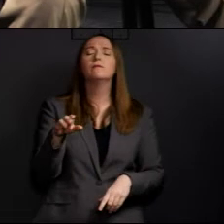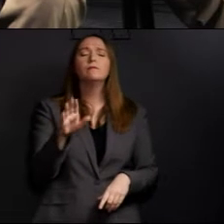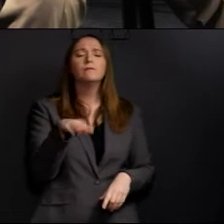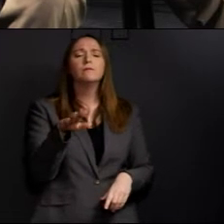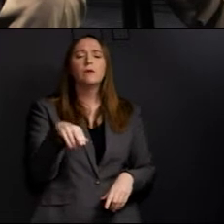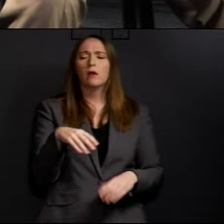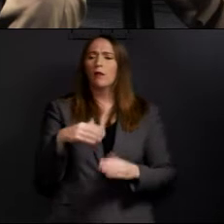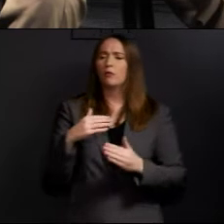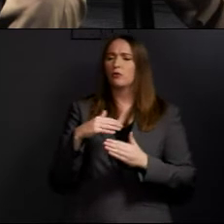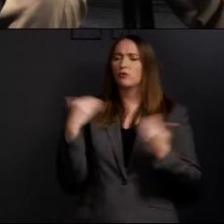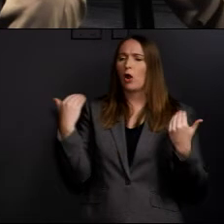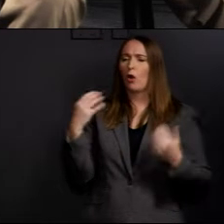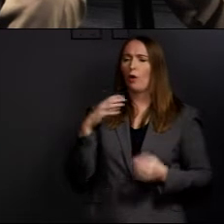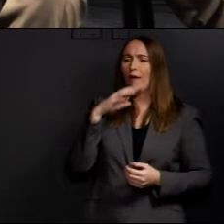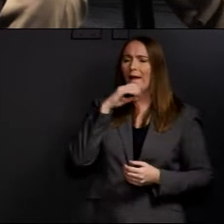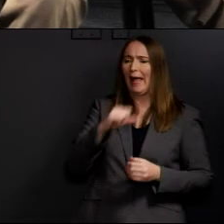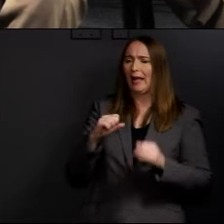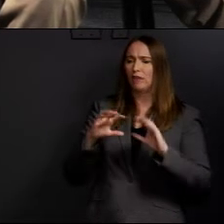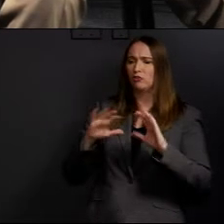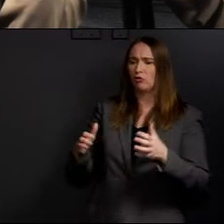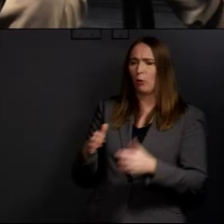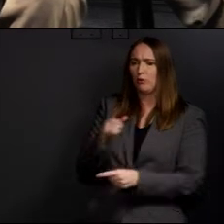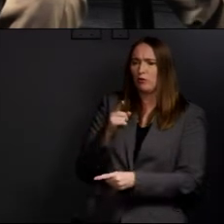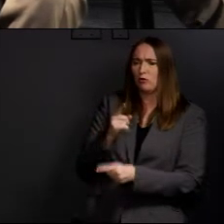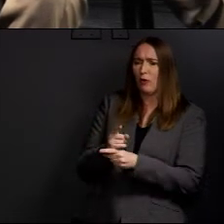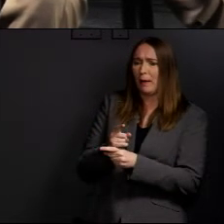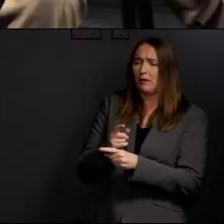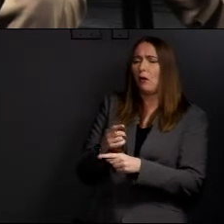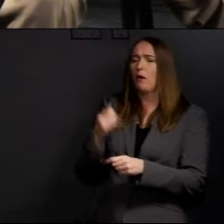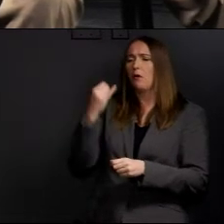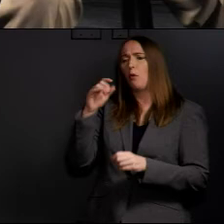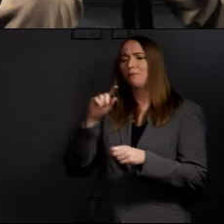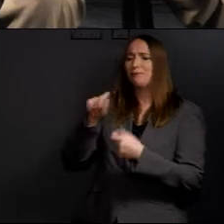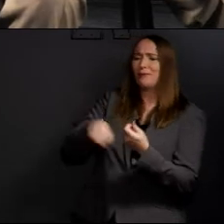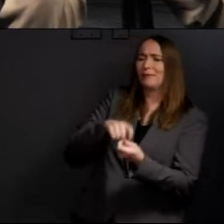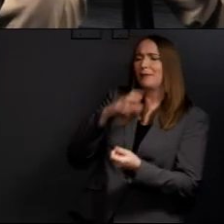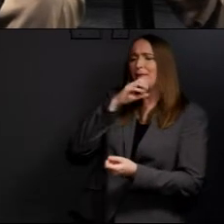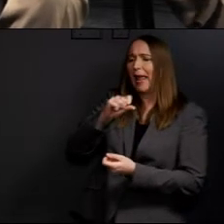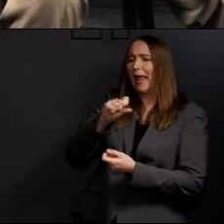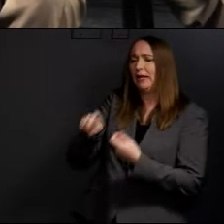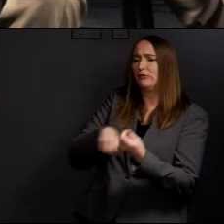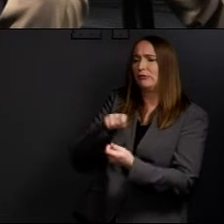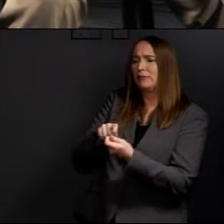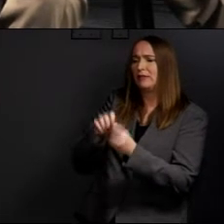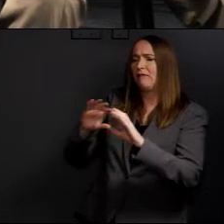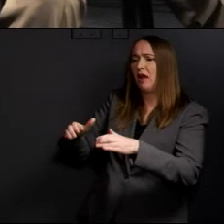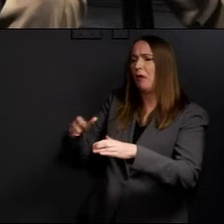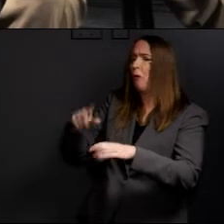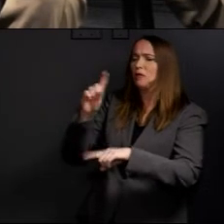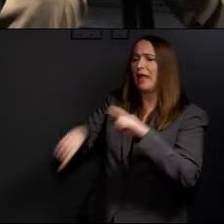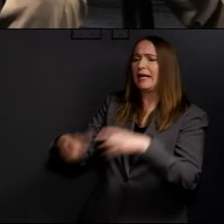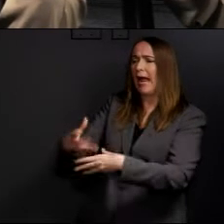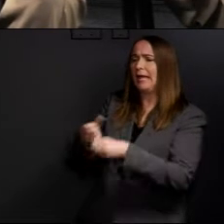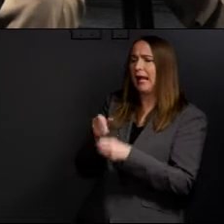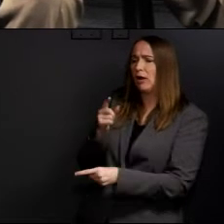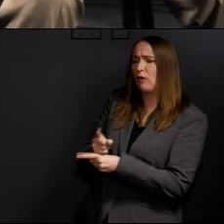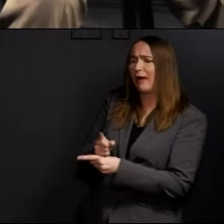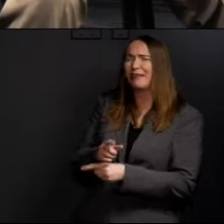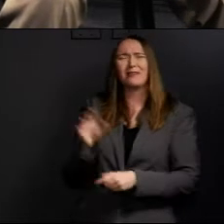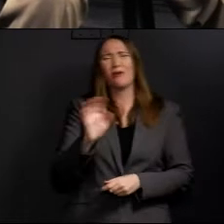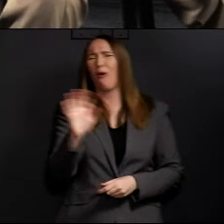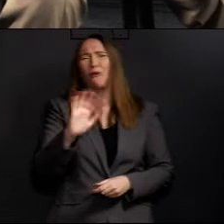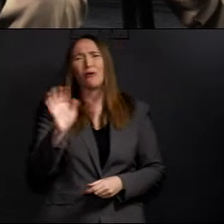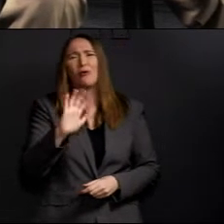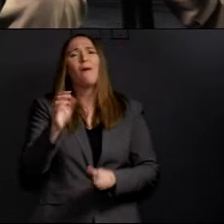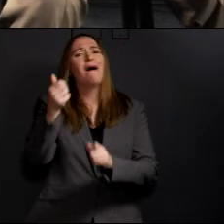ethnic groups that are exempt from this. Is that correct? That is absolutely correct. We're all, this is a pretty bad